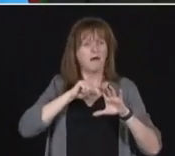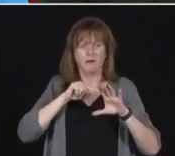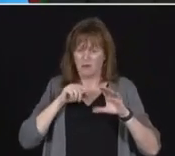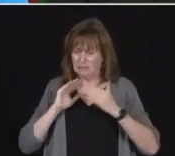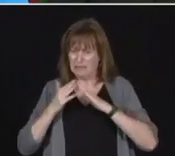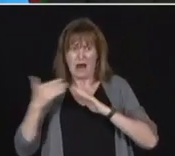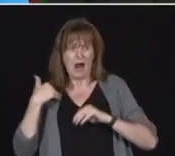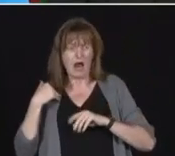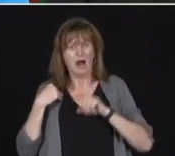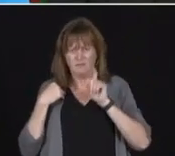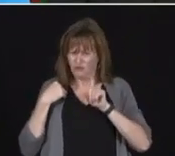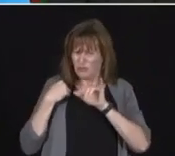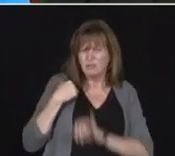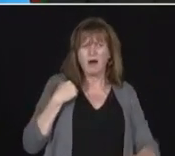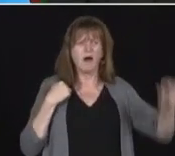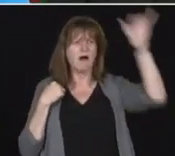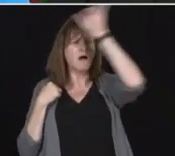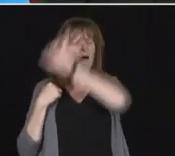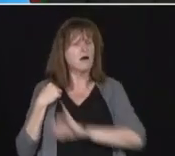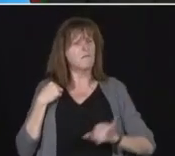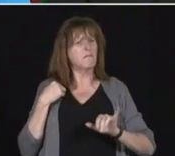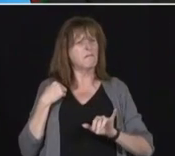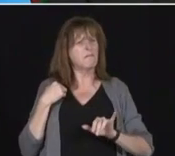Making these historic strategic